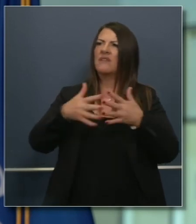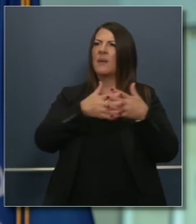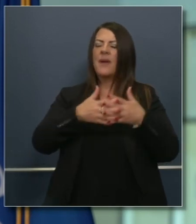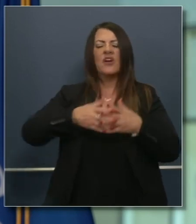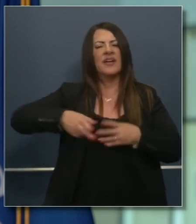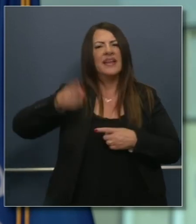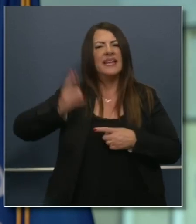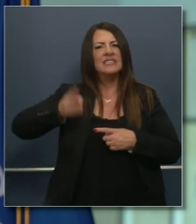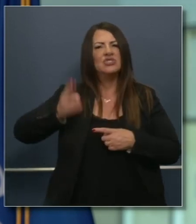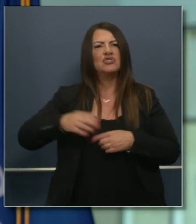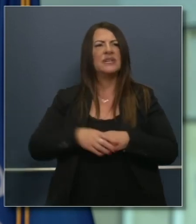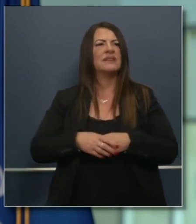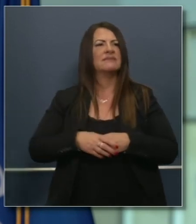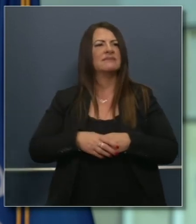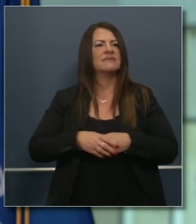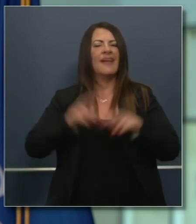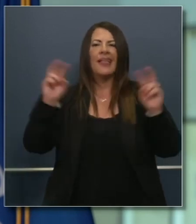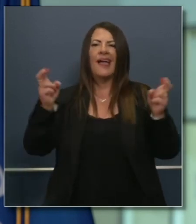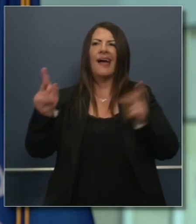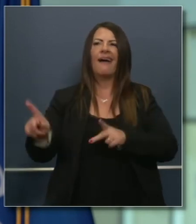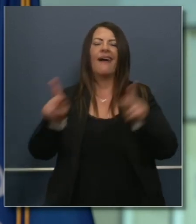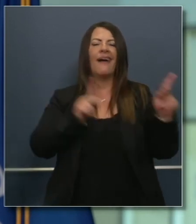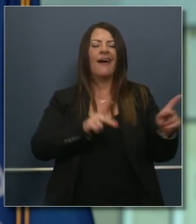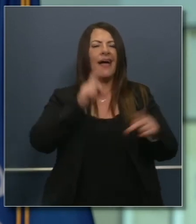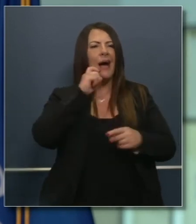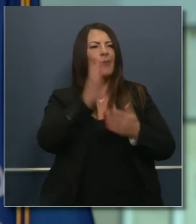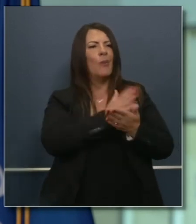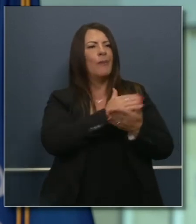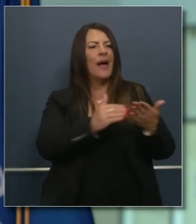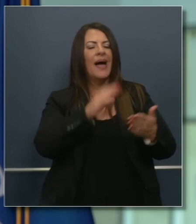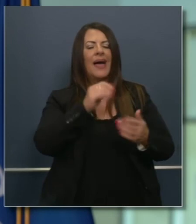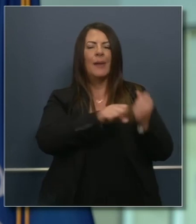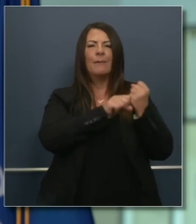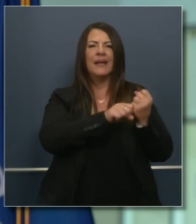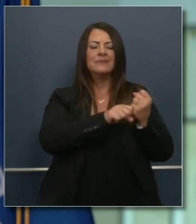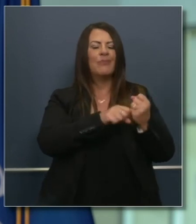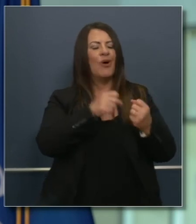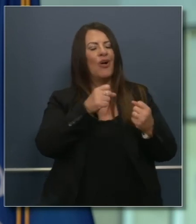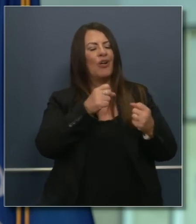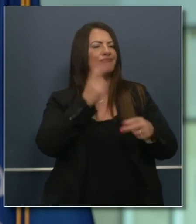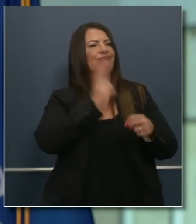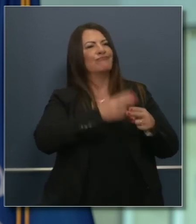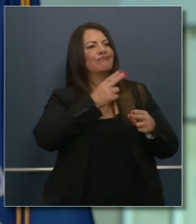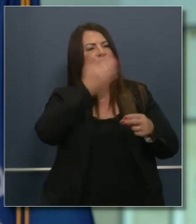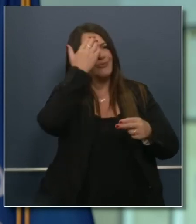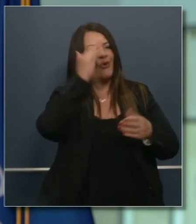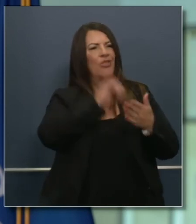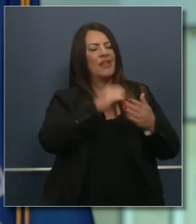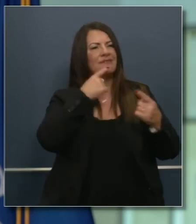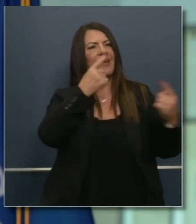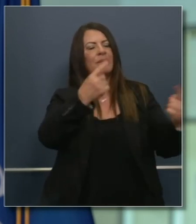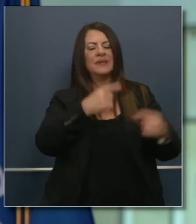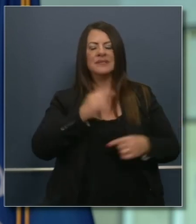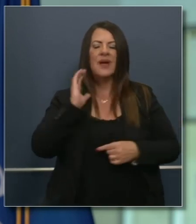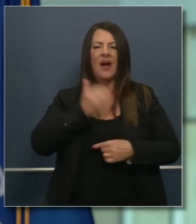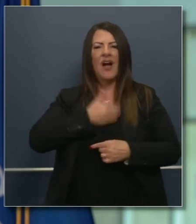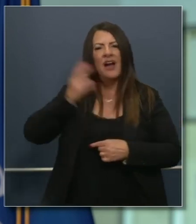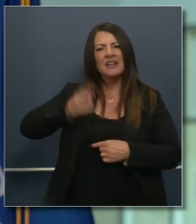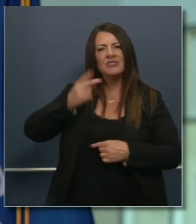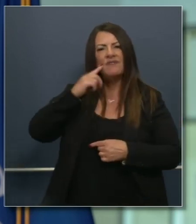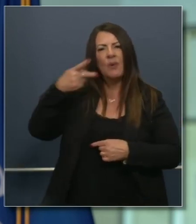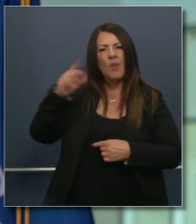and I'll throw in baseball. That being said, it relates to the issue of what the state can do. Let me tell you what we've done.